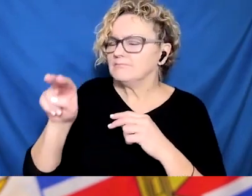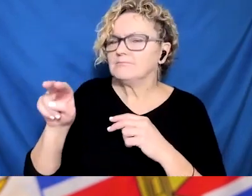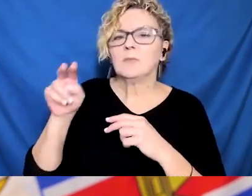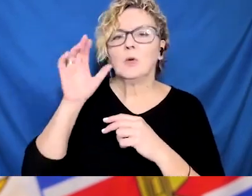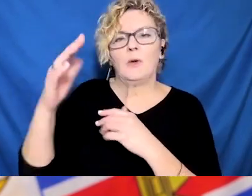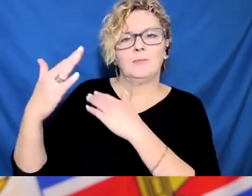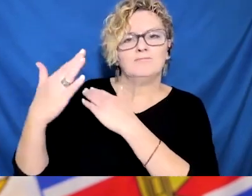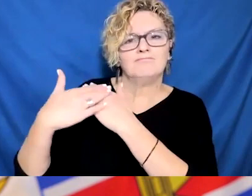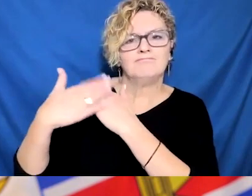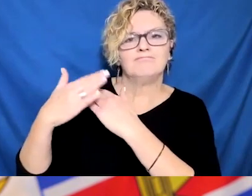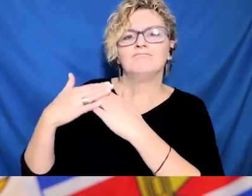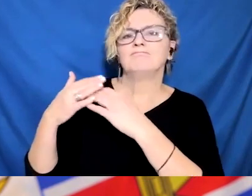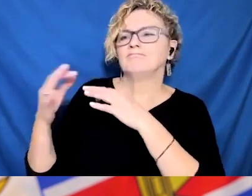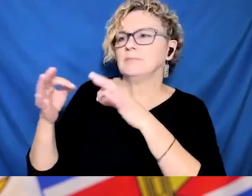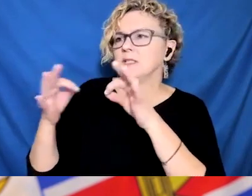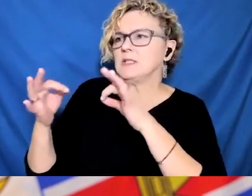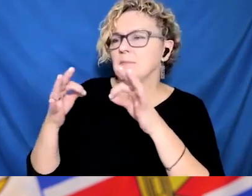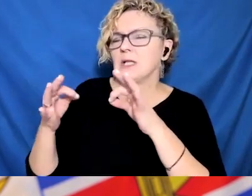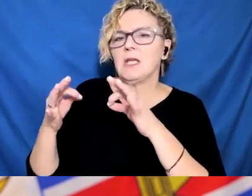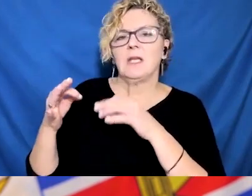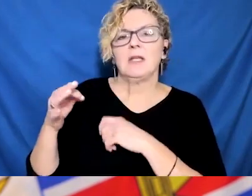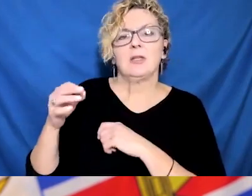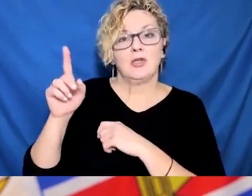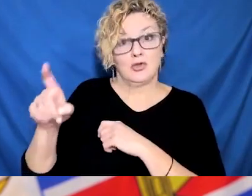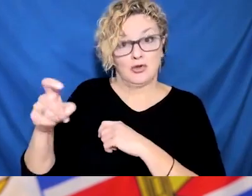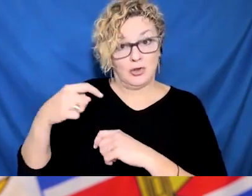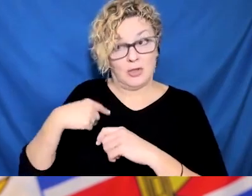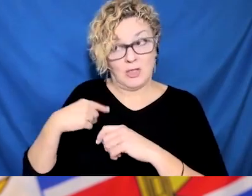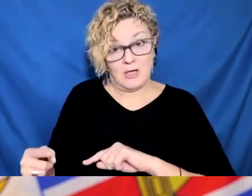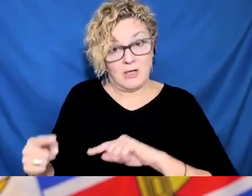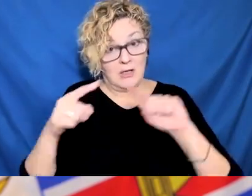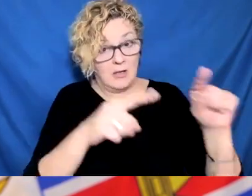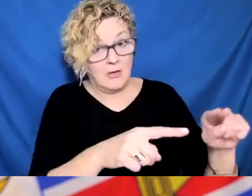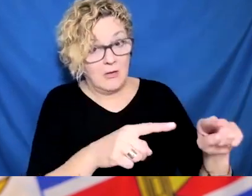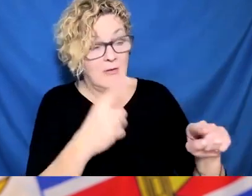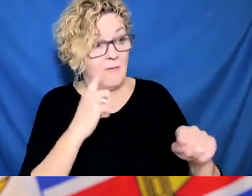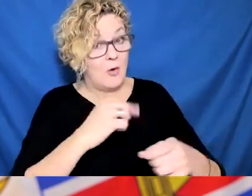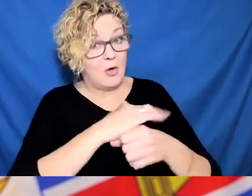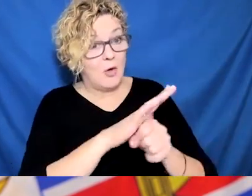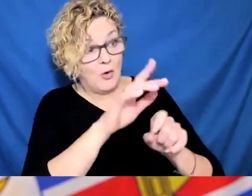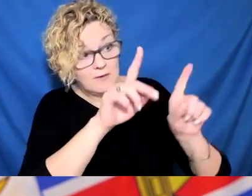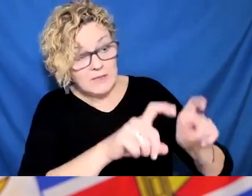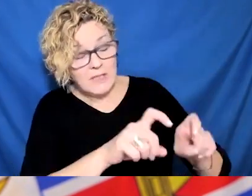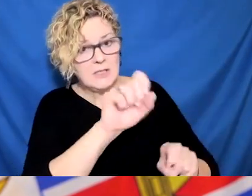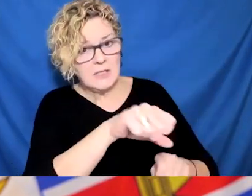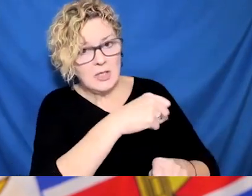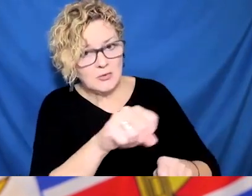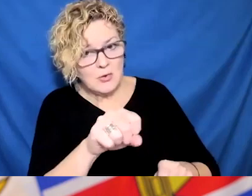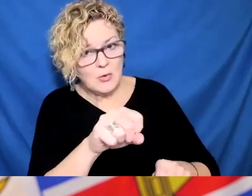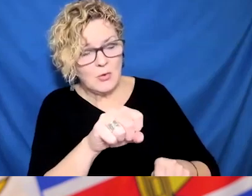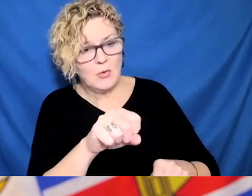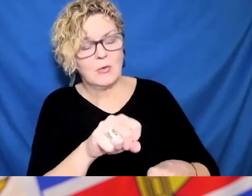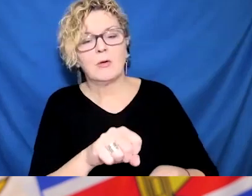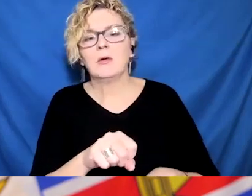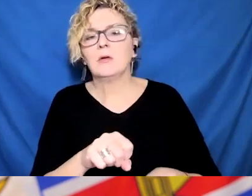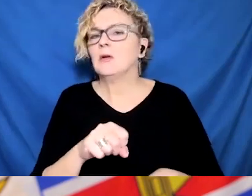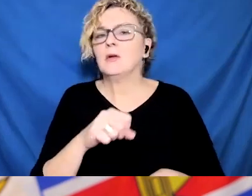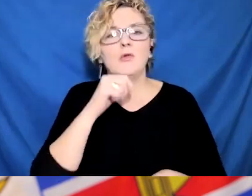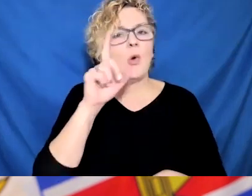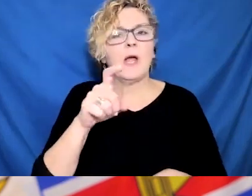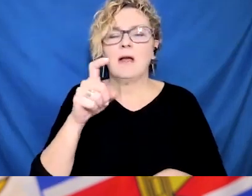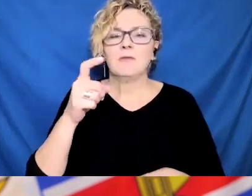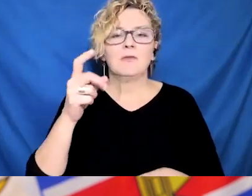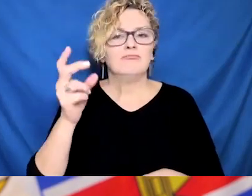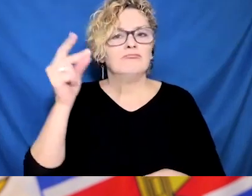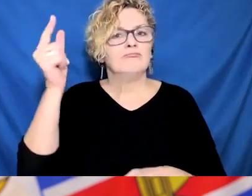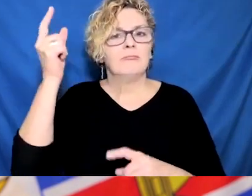adults and children who test positive? So we know that vaccination, and we've seen more and more evidence of this, helps us